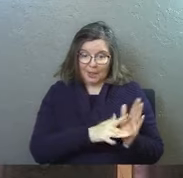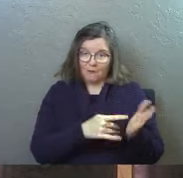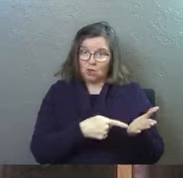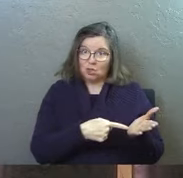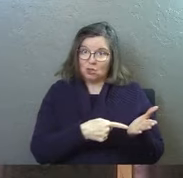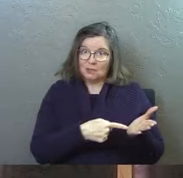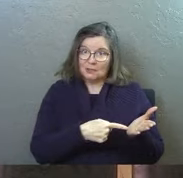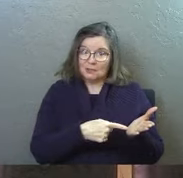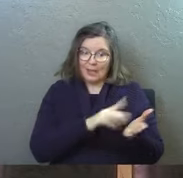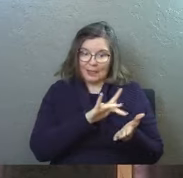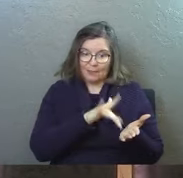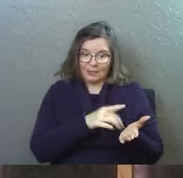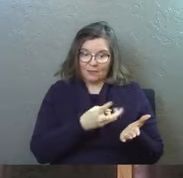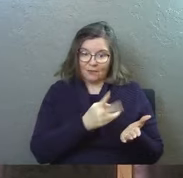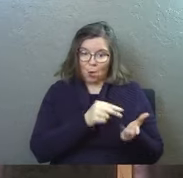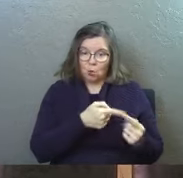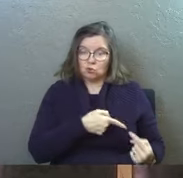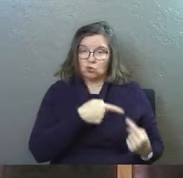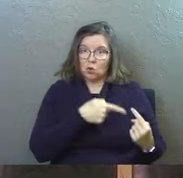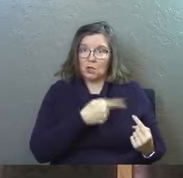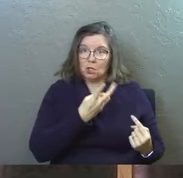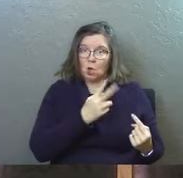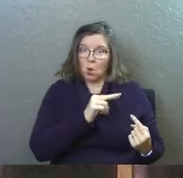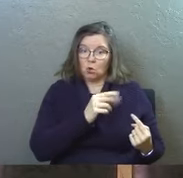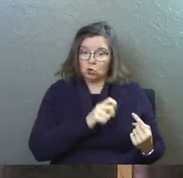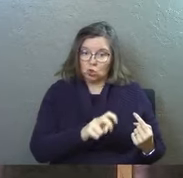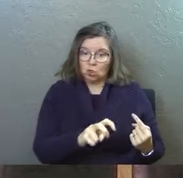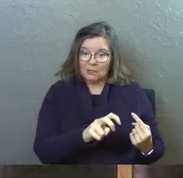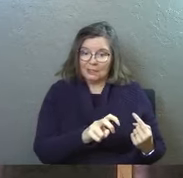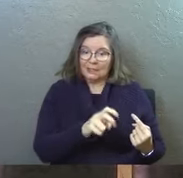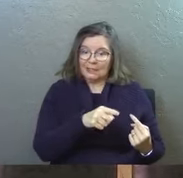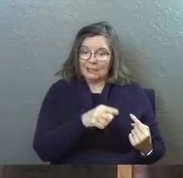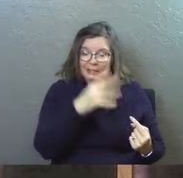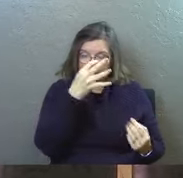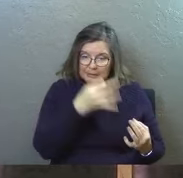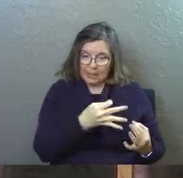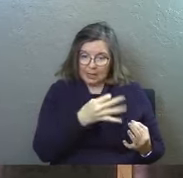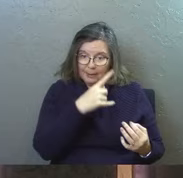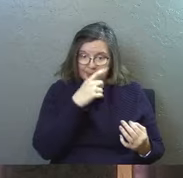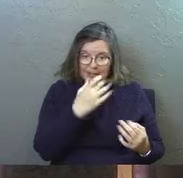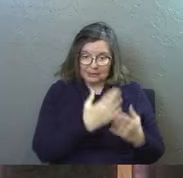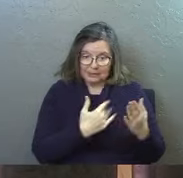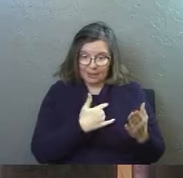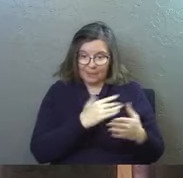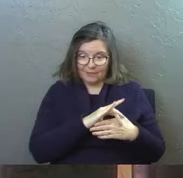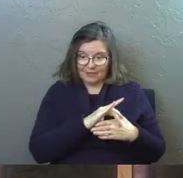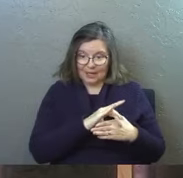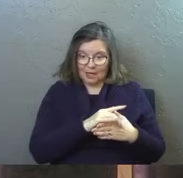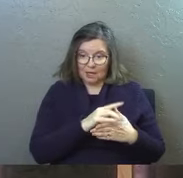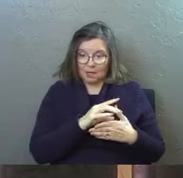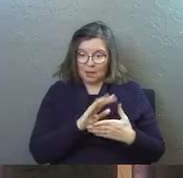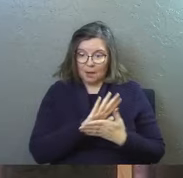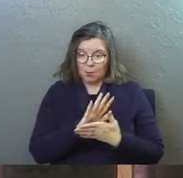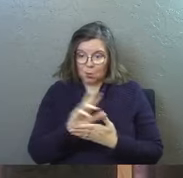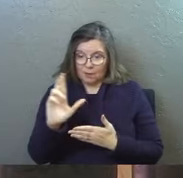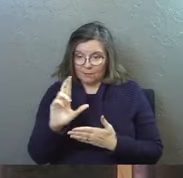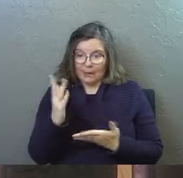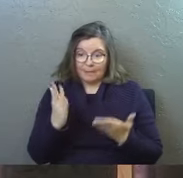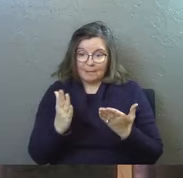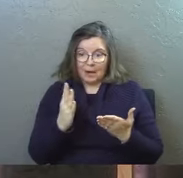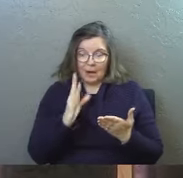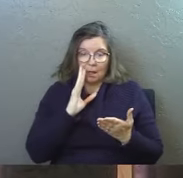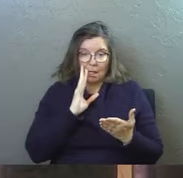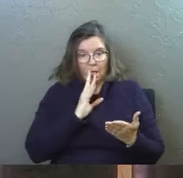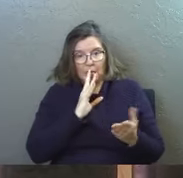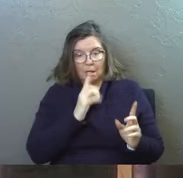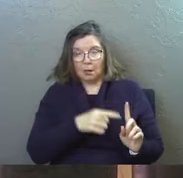verse and in the midst of his own struggles in his own journey he concluded that because some of the content of a rated R movie might